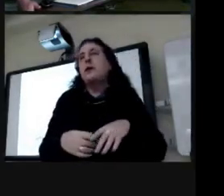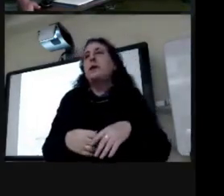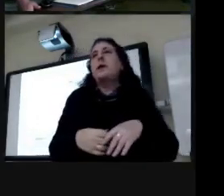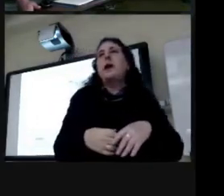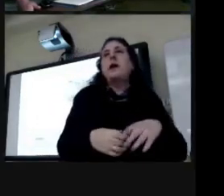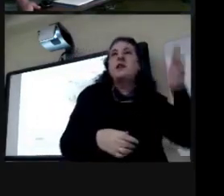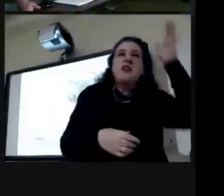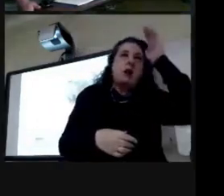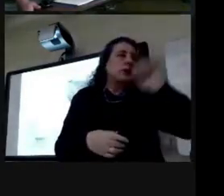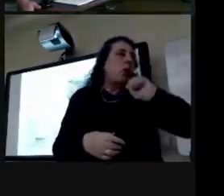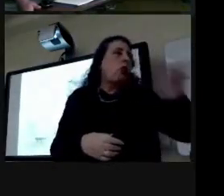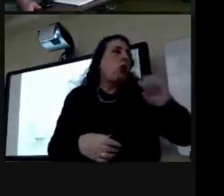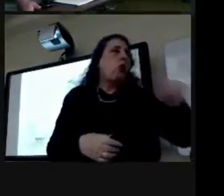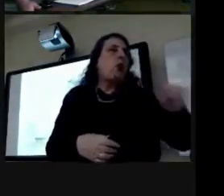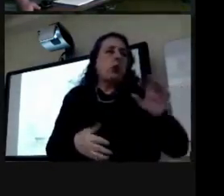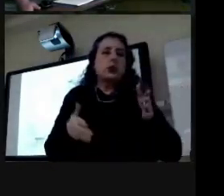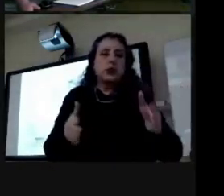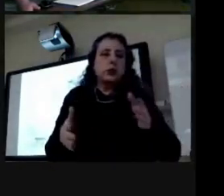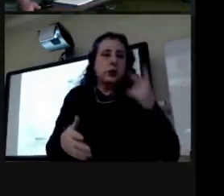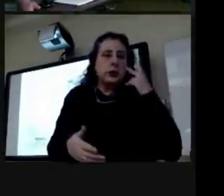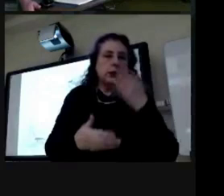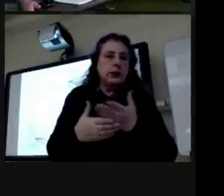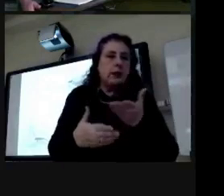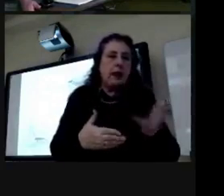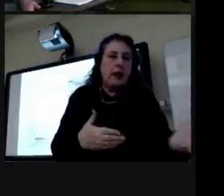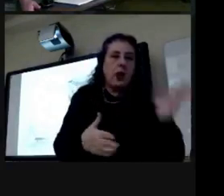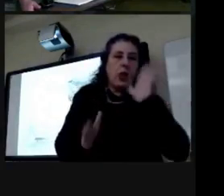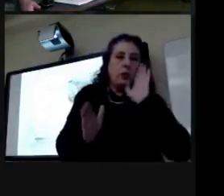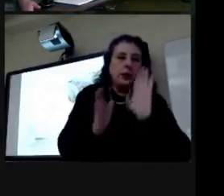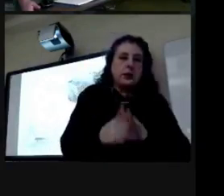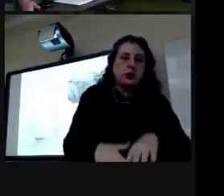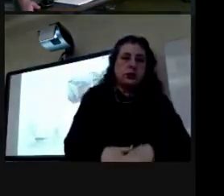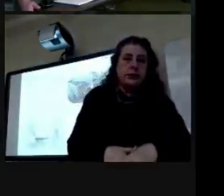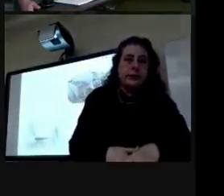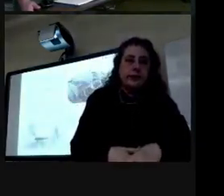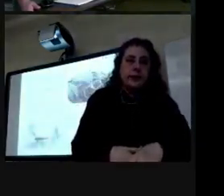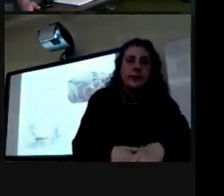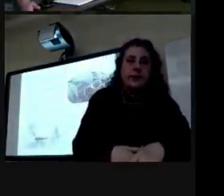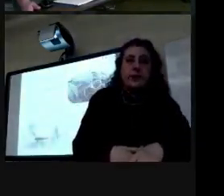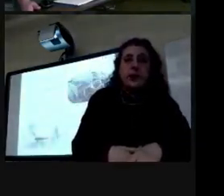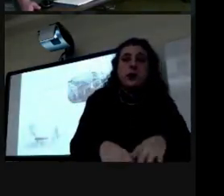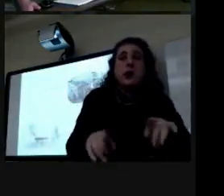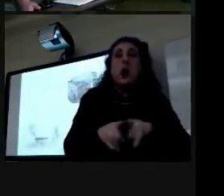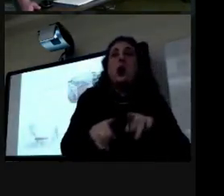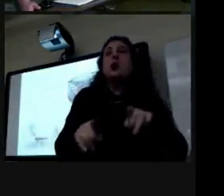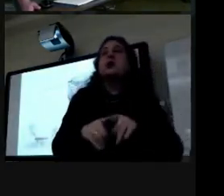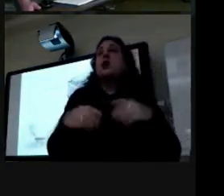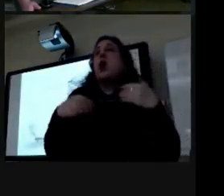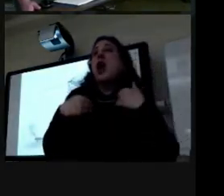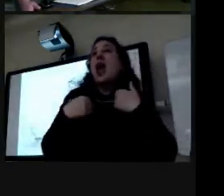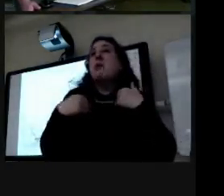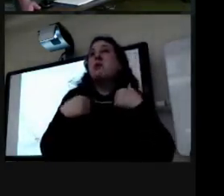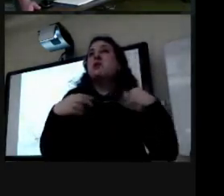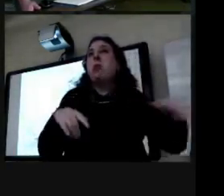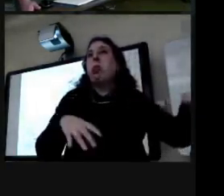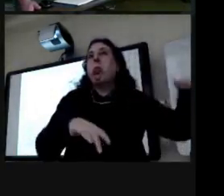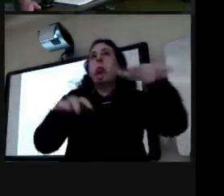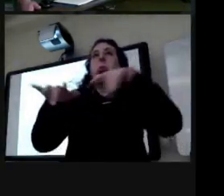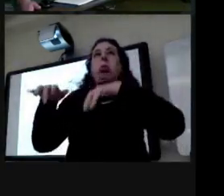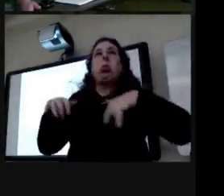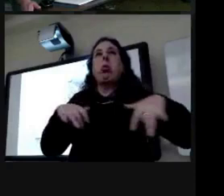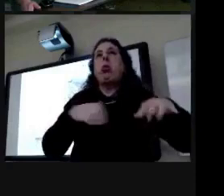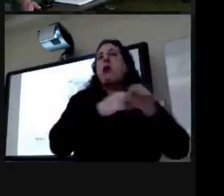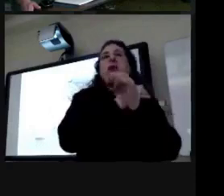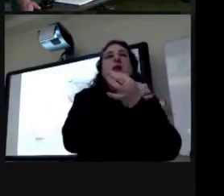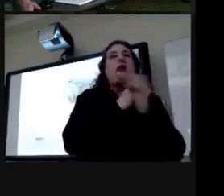trash into the street and you can see some of it there um also livestock kind of roamed around town pigs